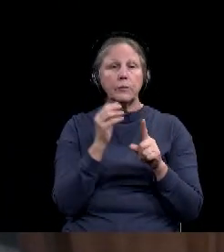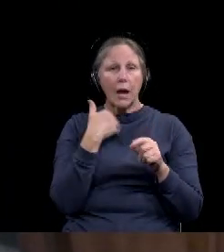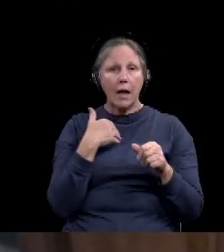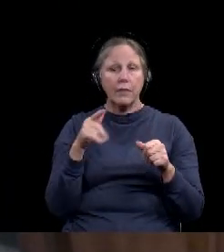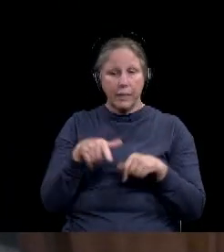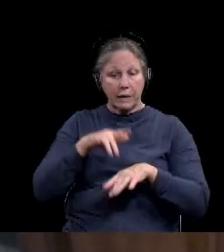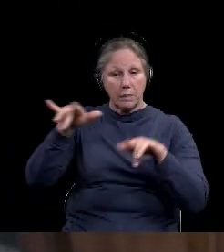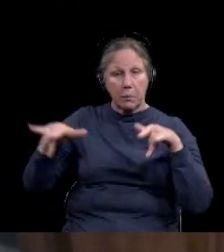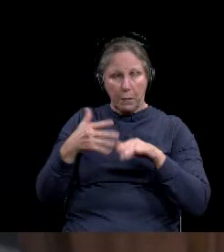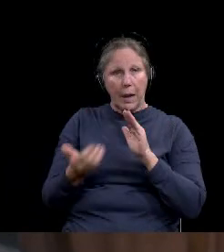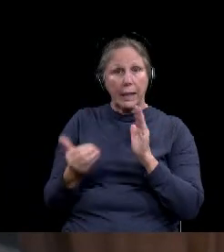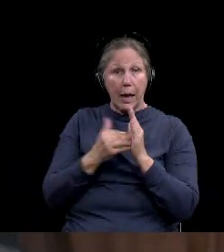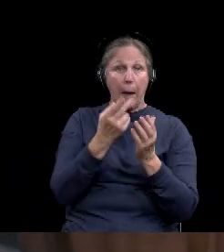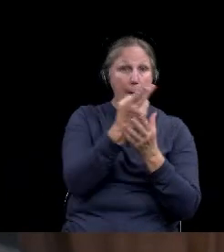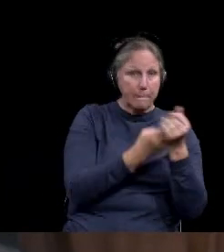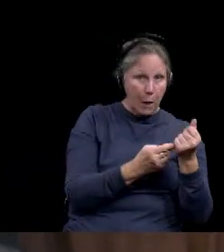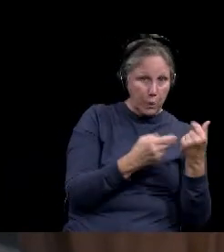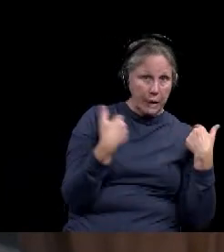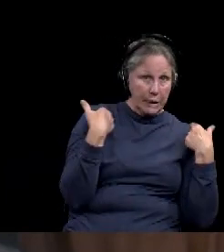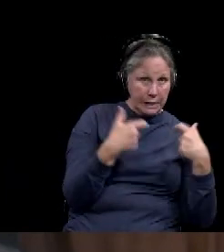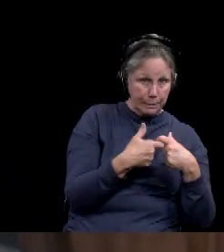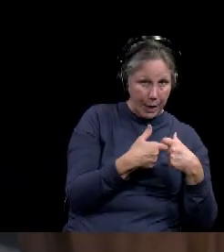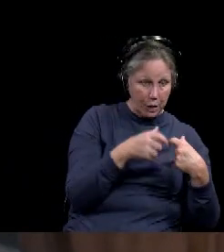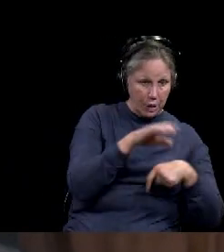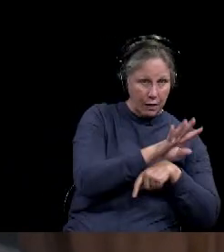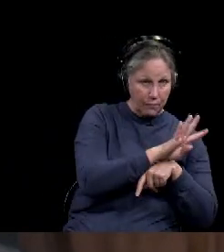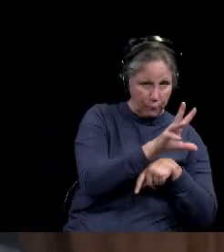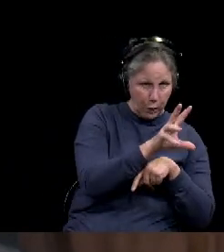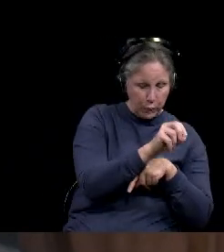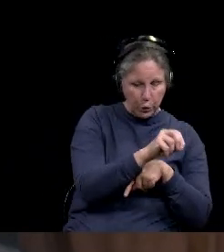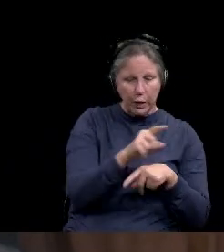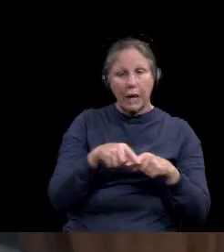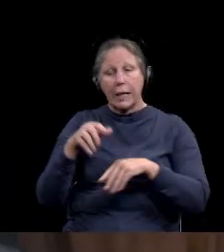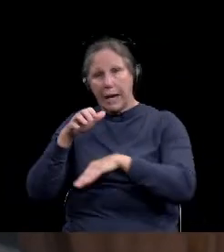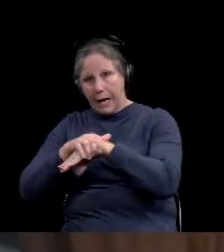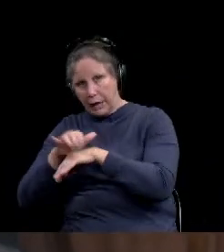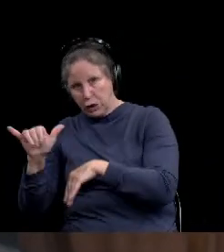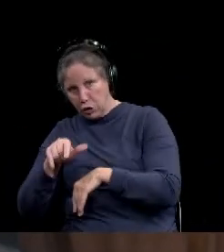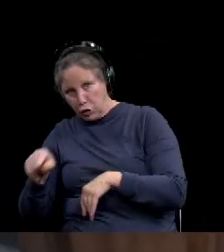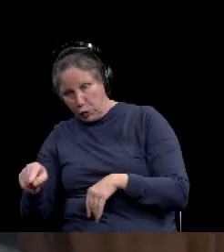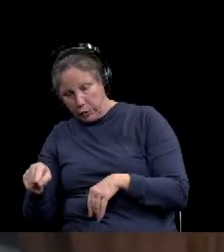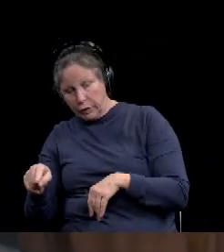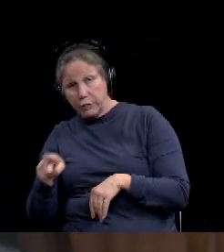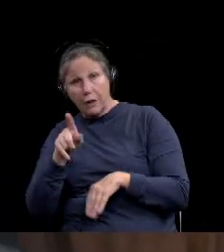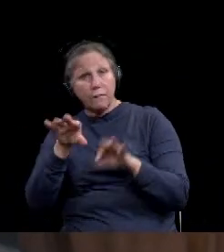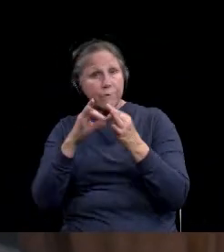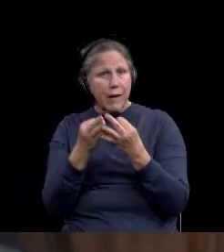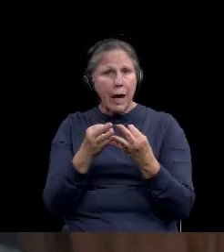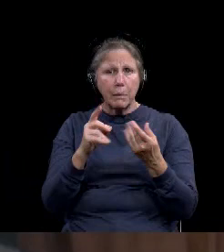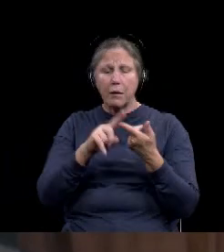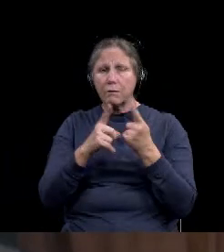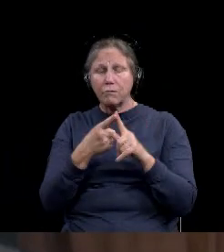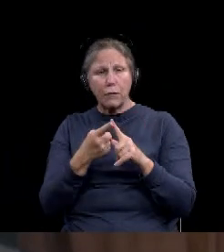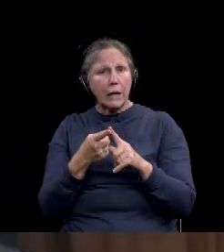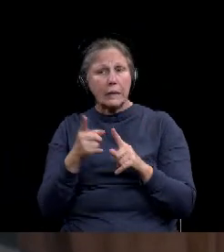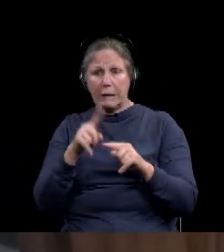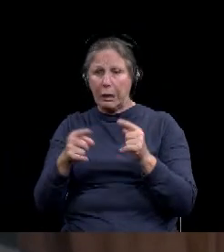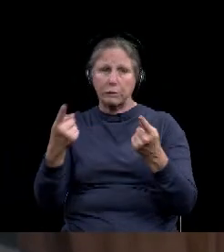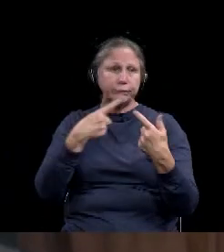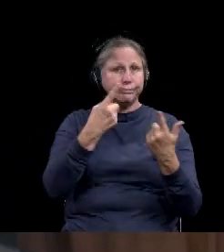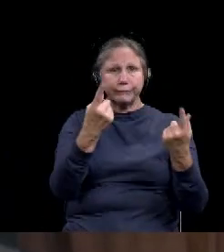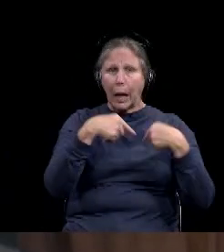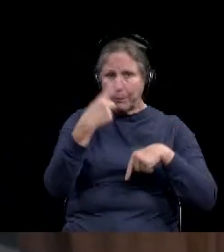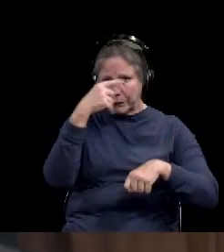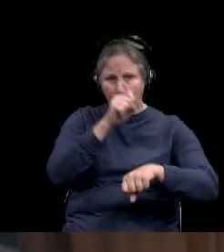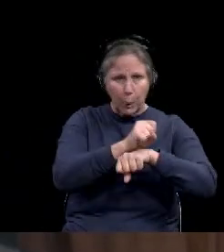replay of this both in Spanish at 4 30 this afternoon, uh, and in English. So if any of your, your family or friends have missed this because they're at work or